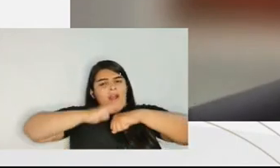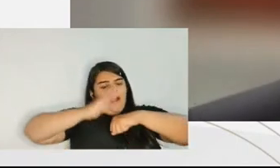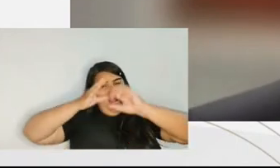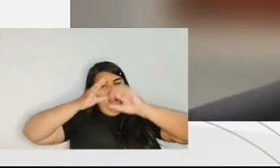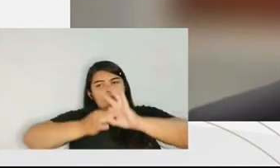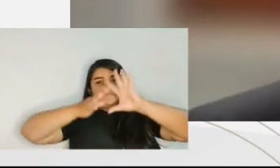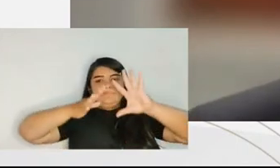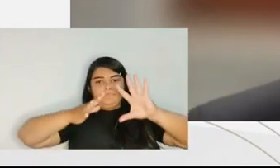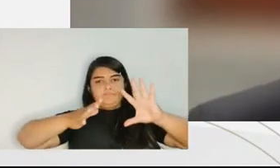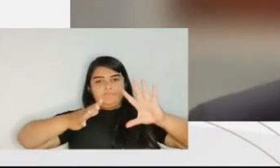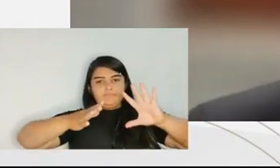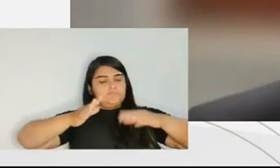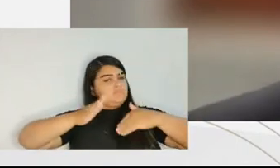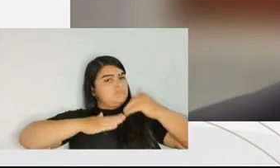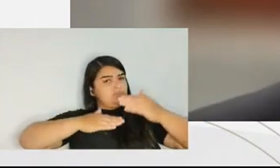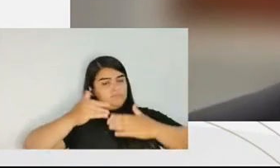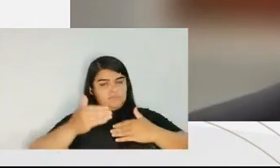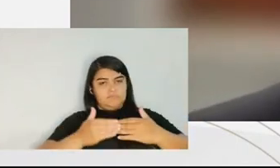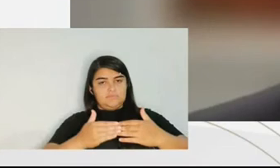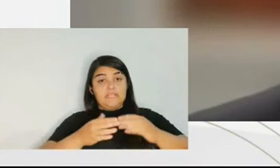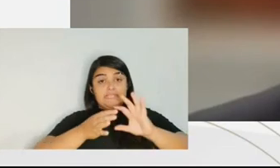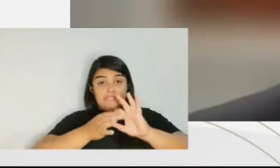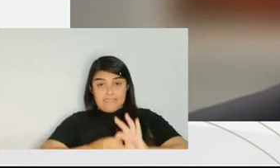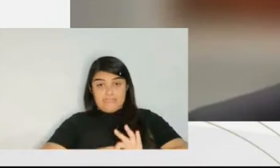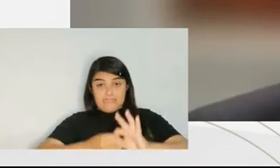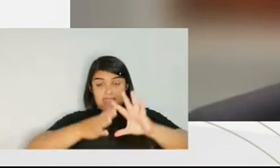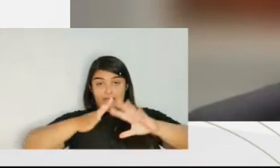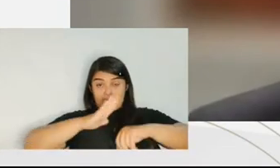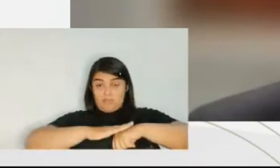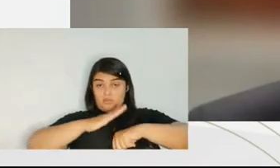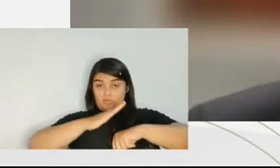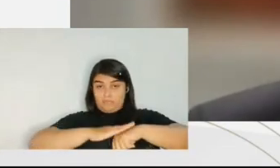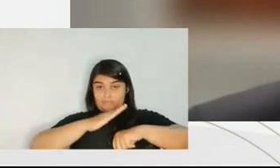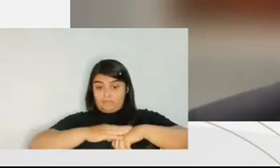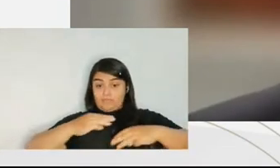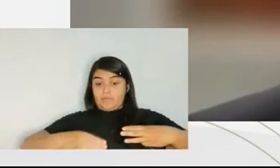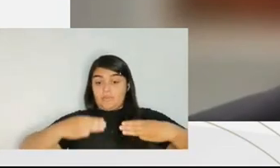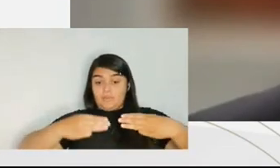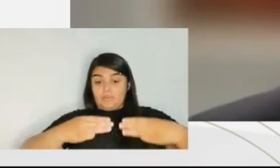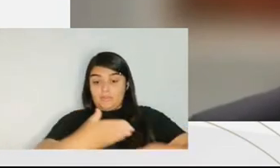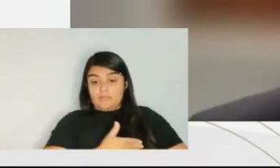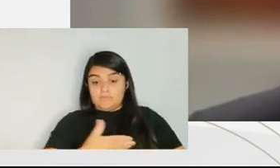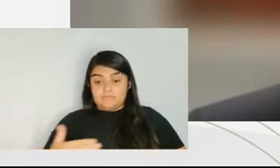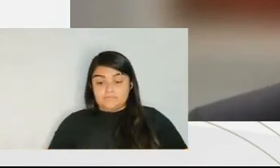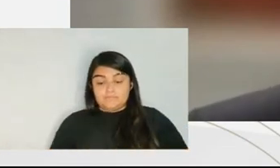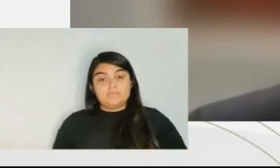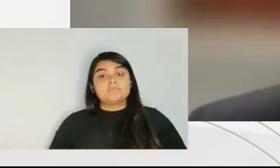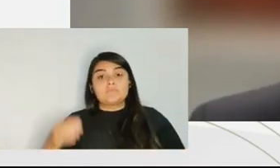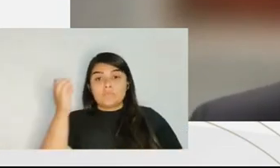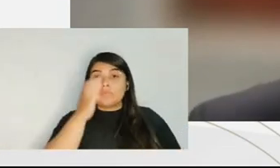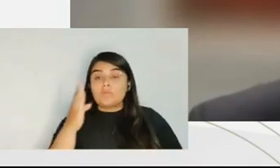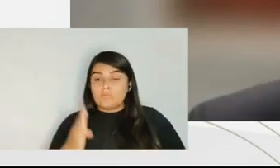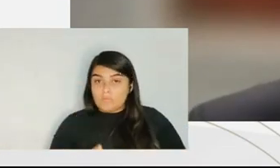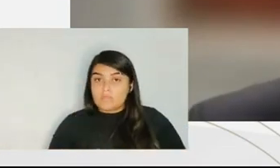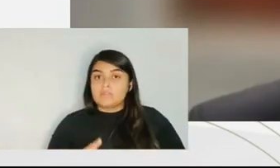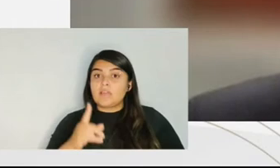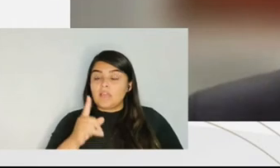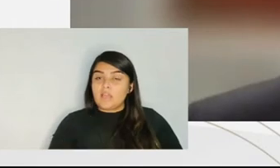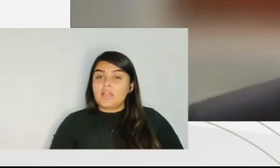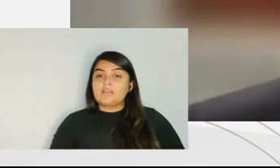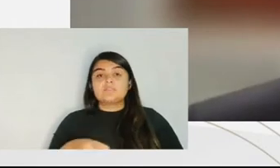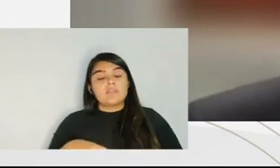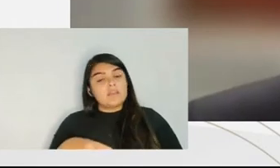chooses independence, a functional independence. The same way that the